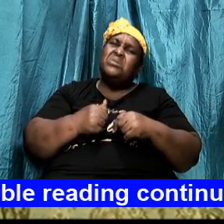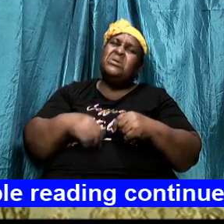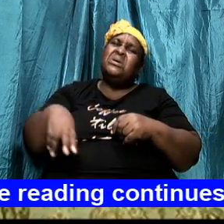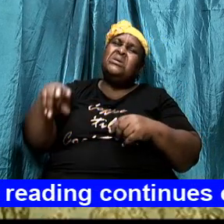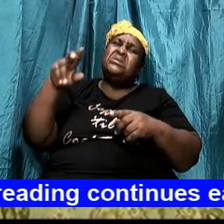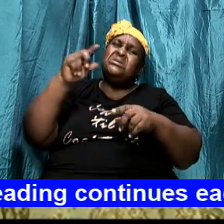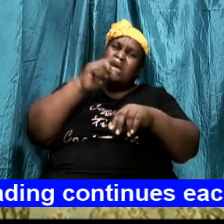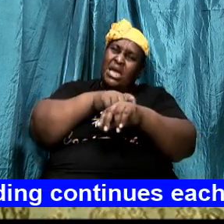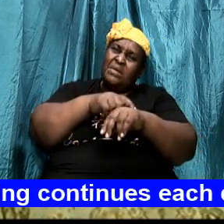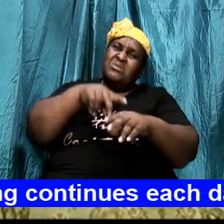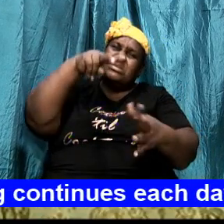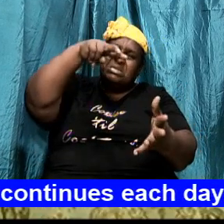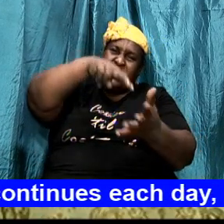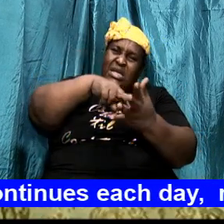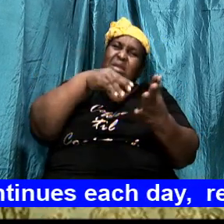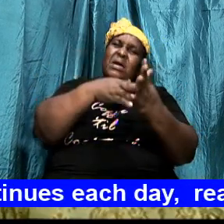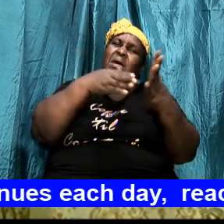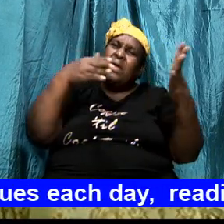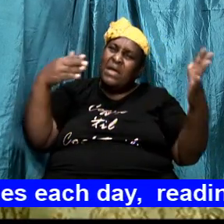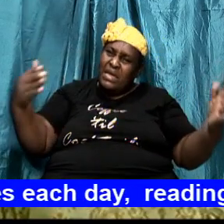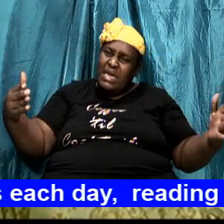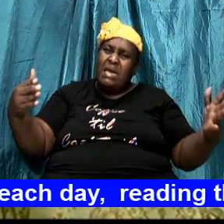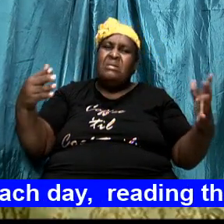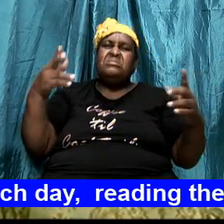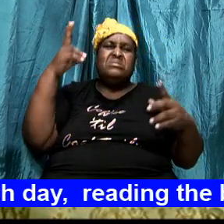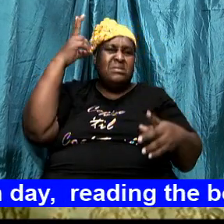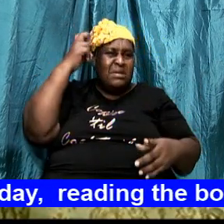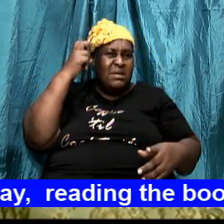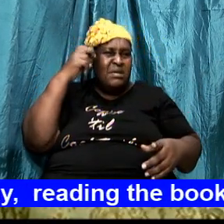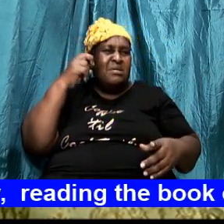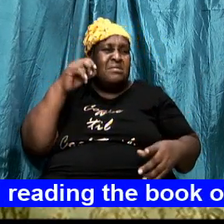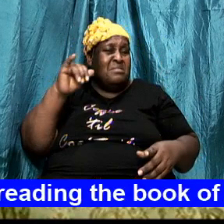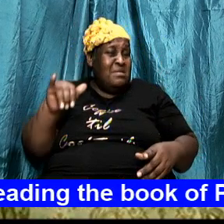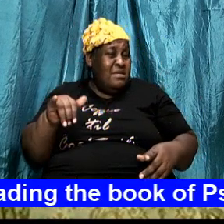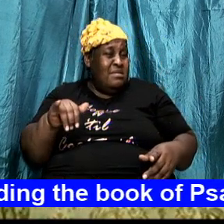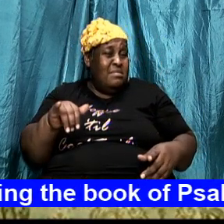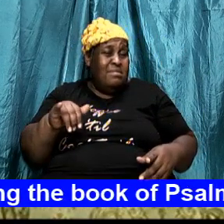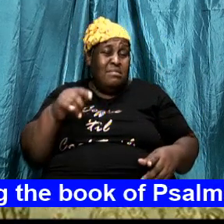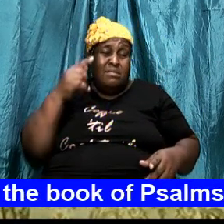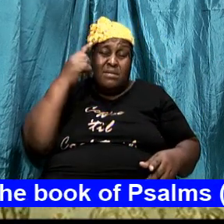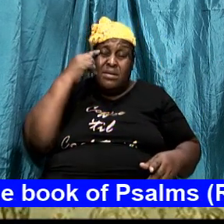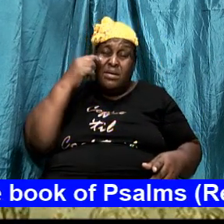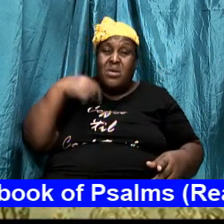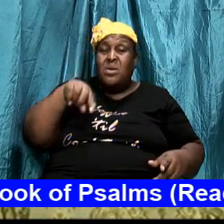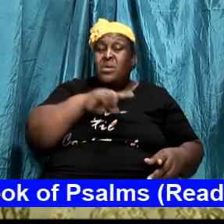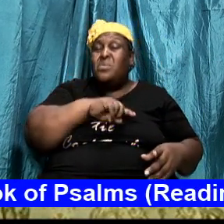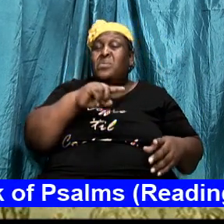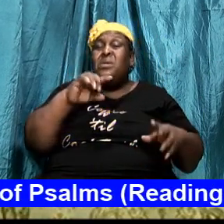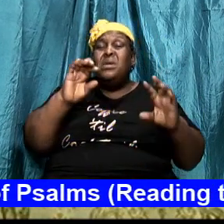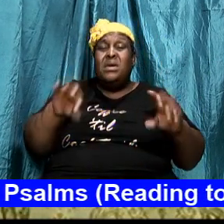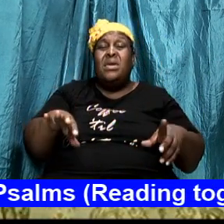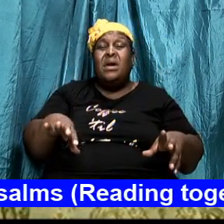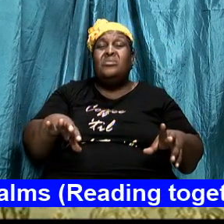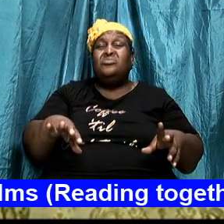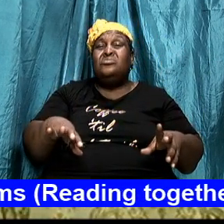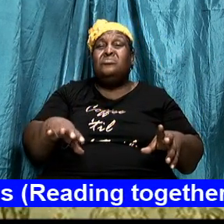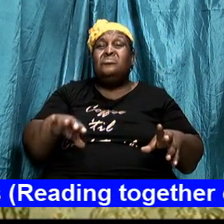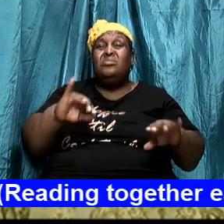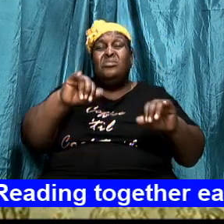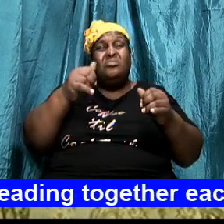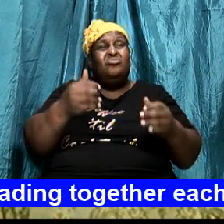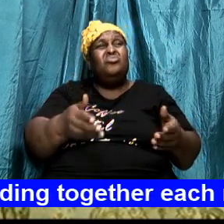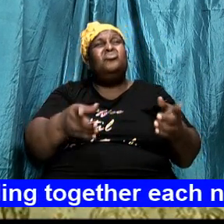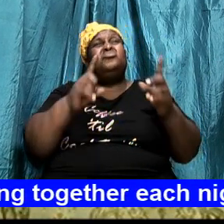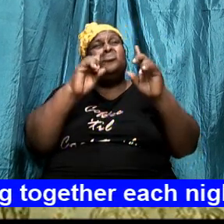adversary, we think that we can just draw on the Lord like that and overcome the adversary.